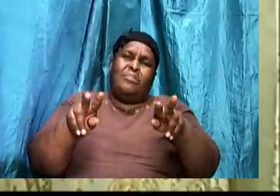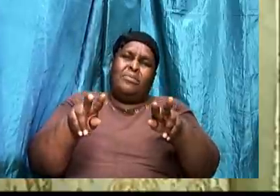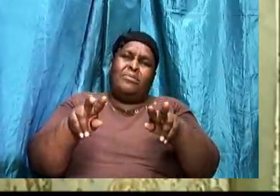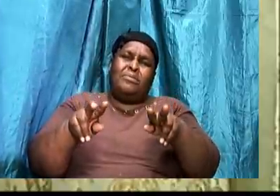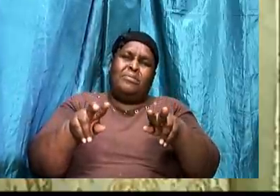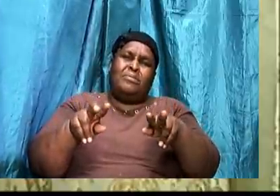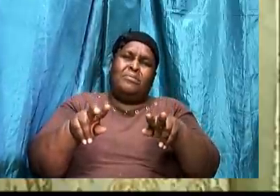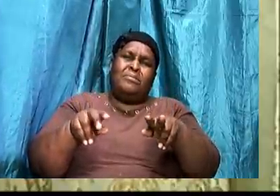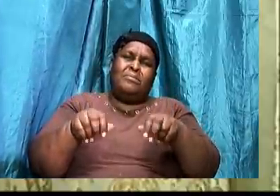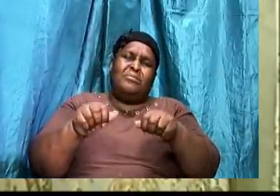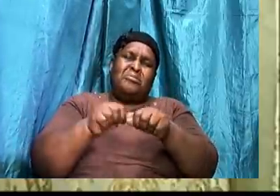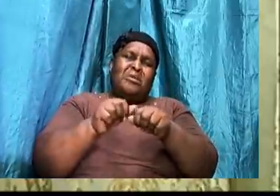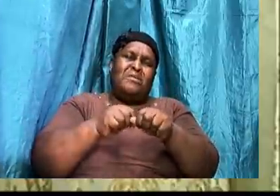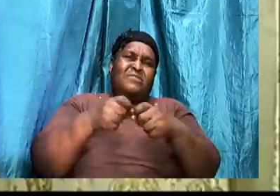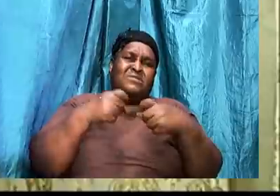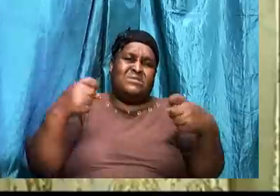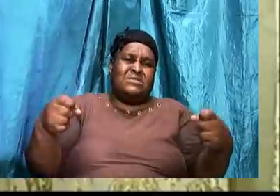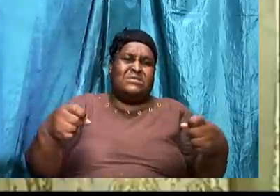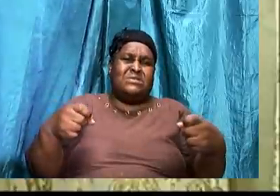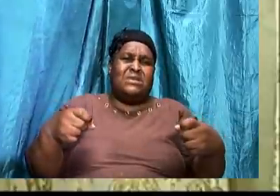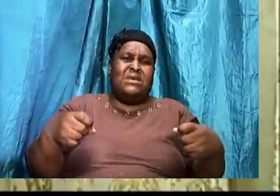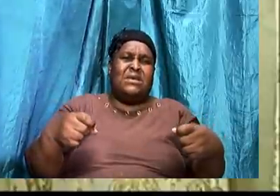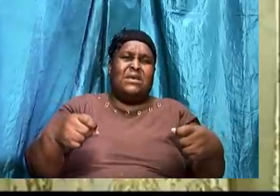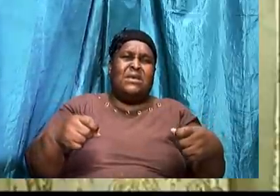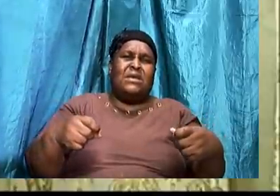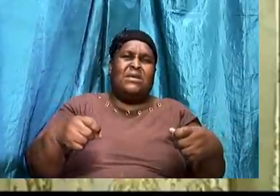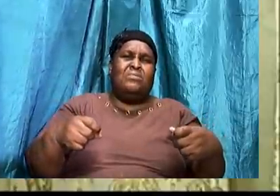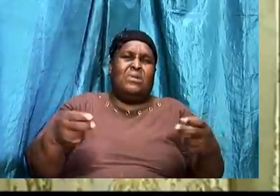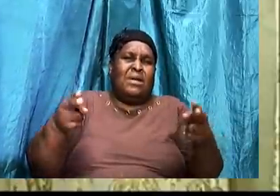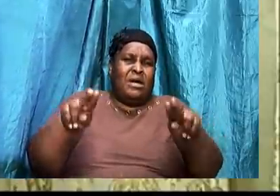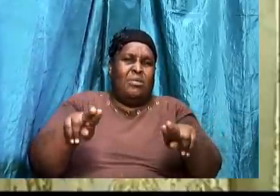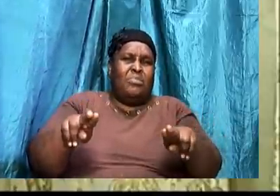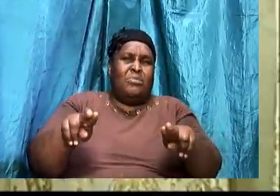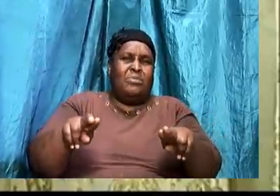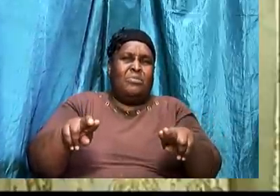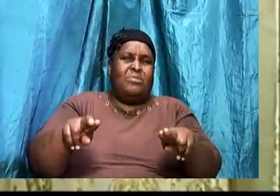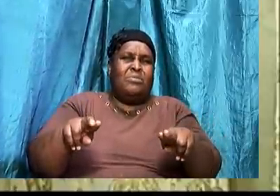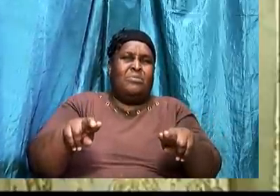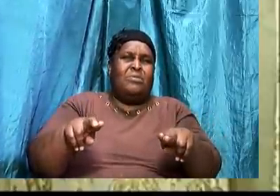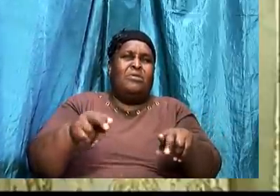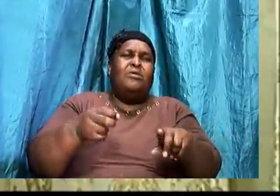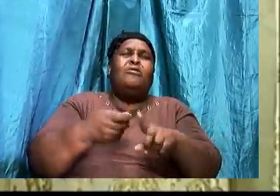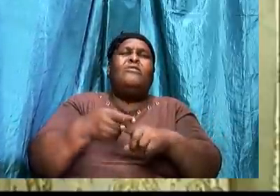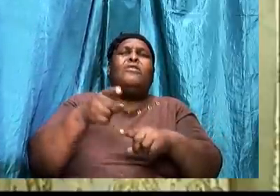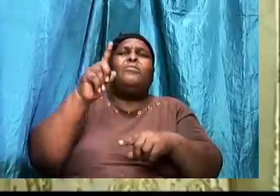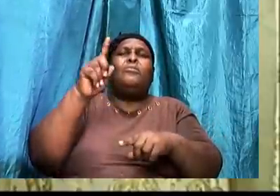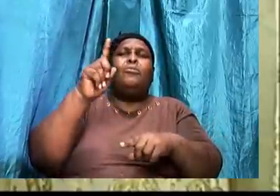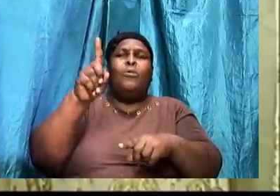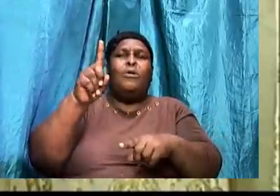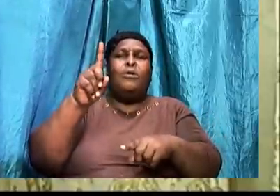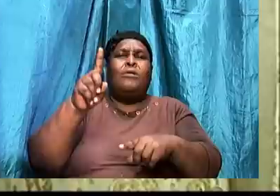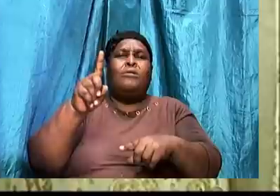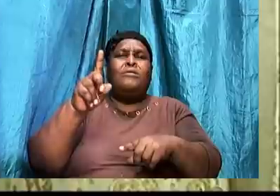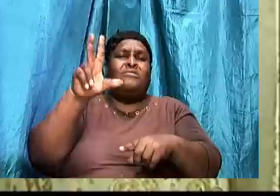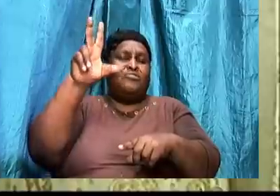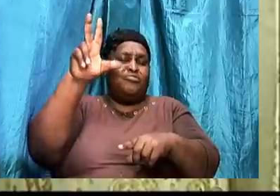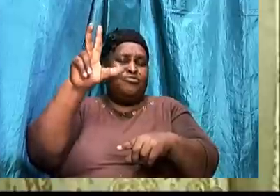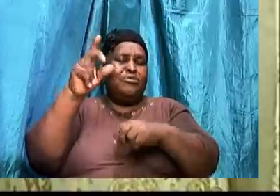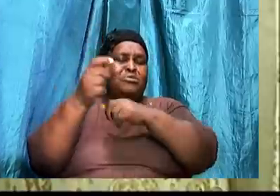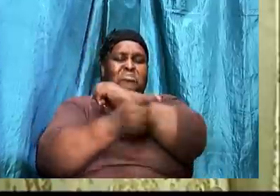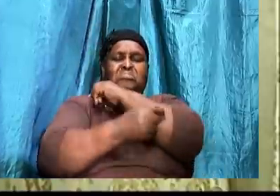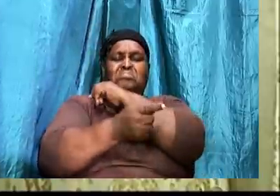Will be preceded. By at least. One of these temptations. So every sin. we commit. It will be.